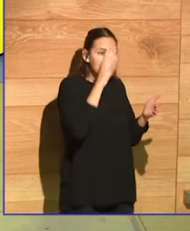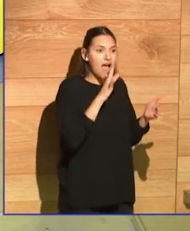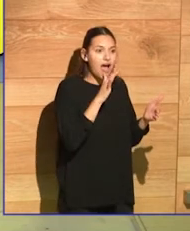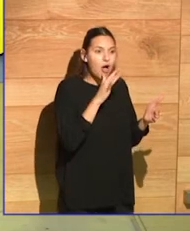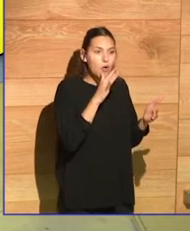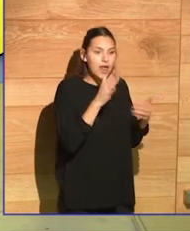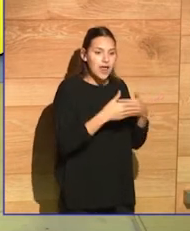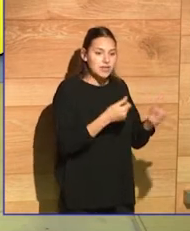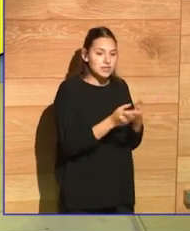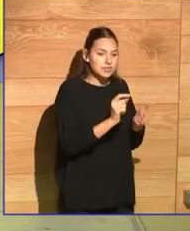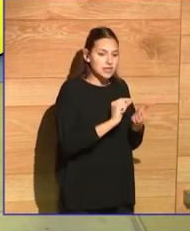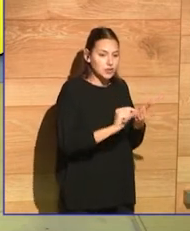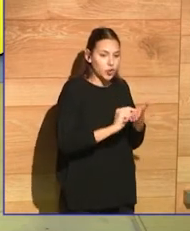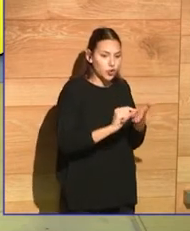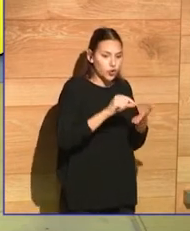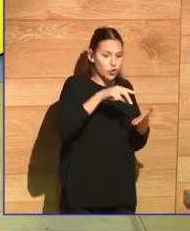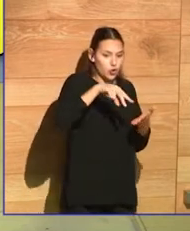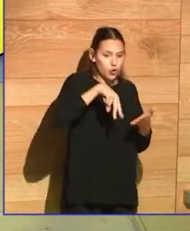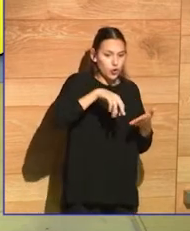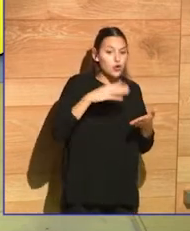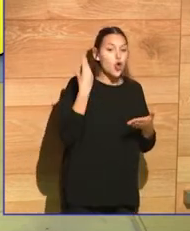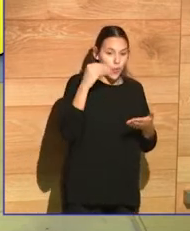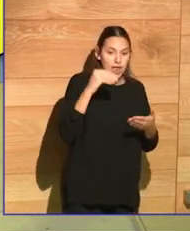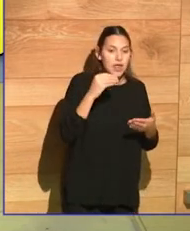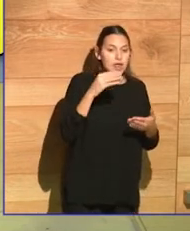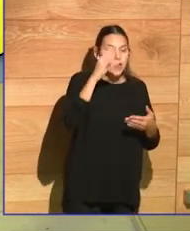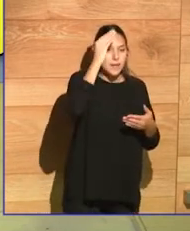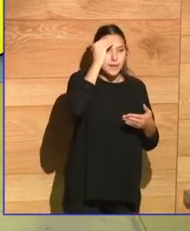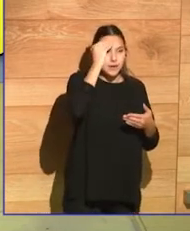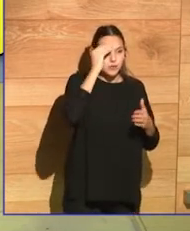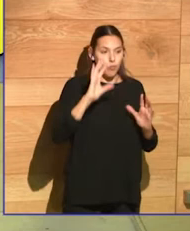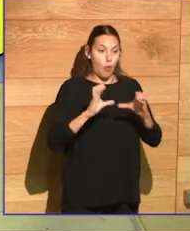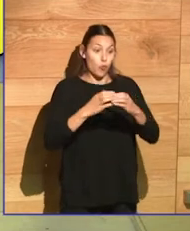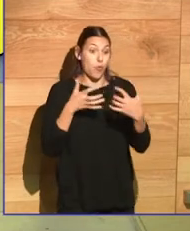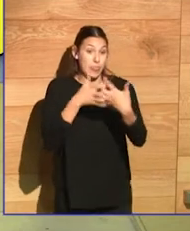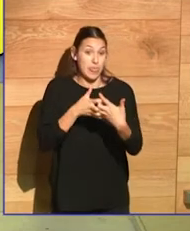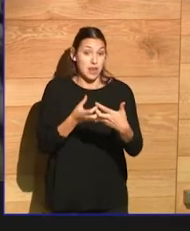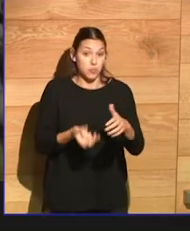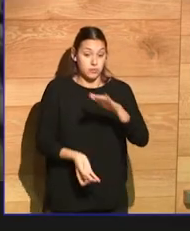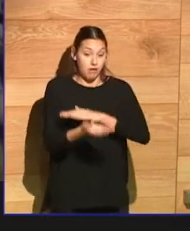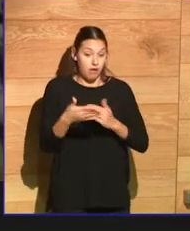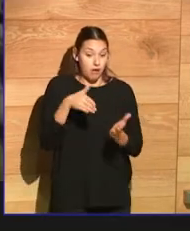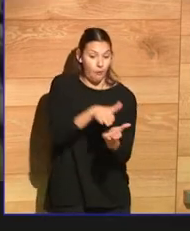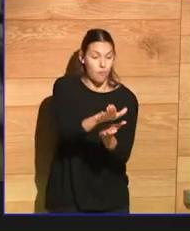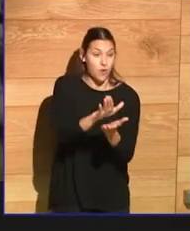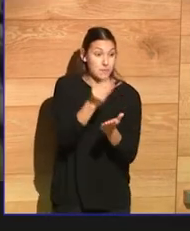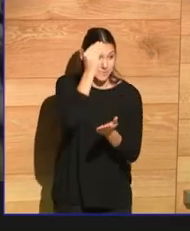new writer right now could publish a book like Fight Club at the moment, or would it be forbidden?